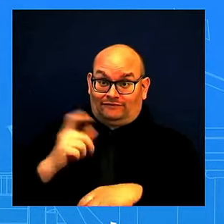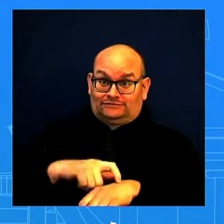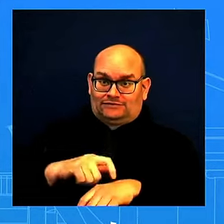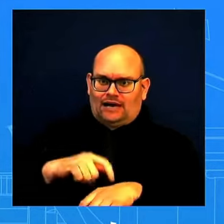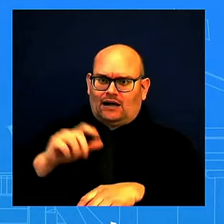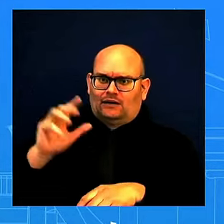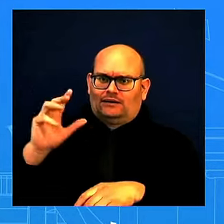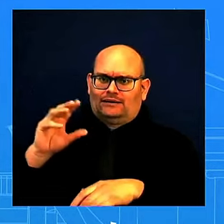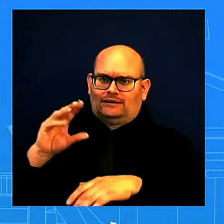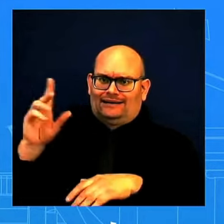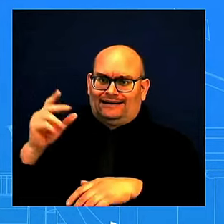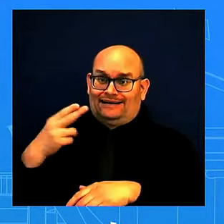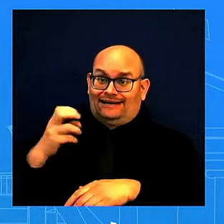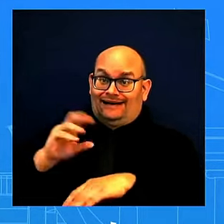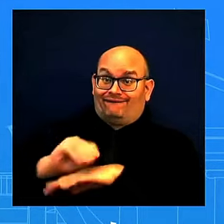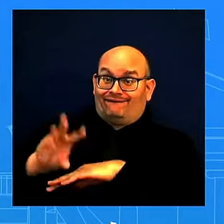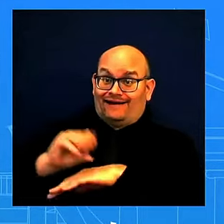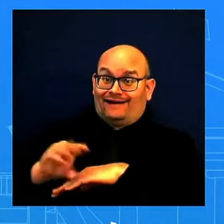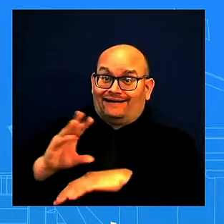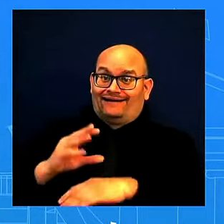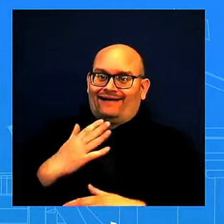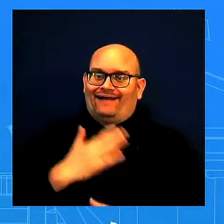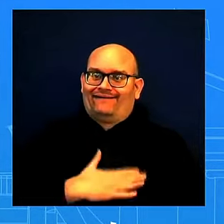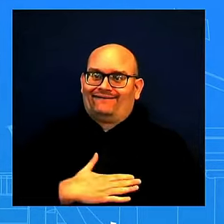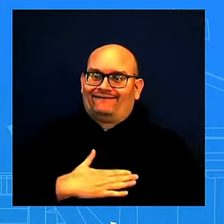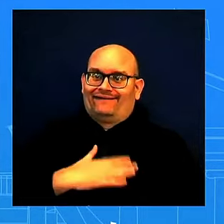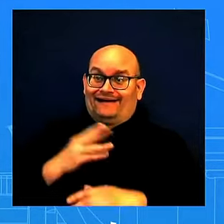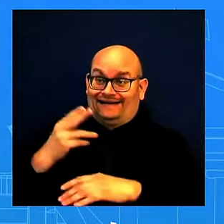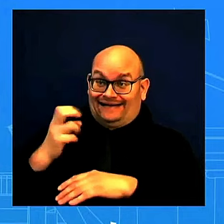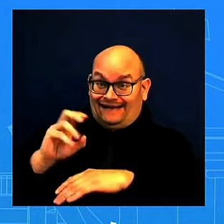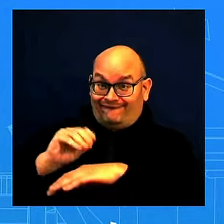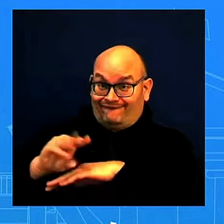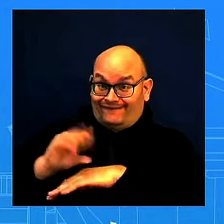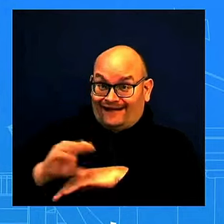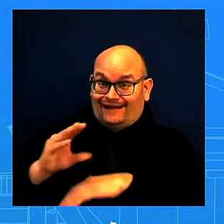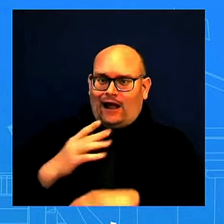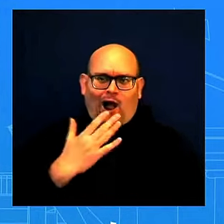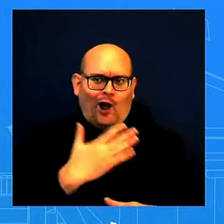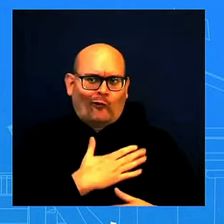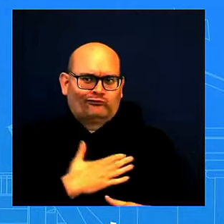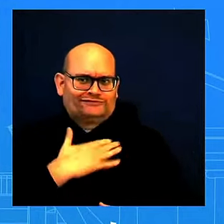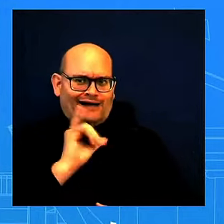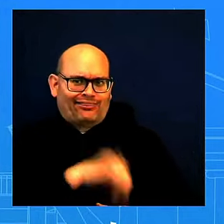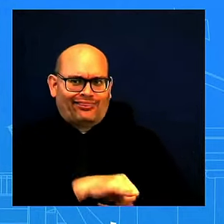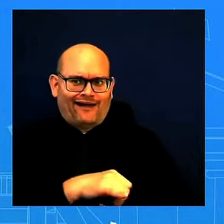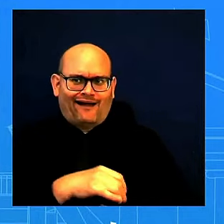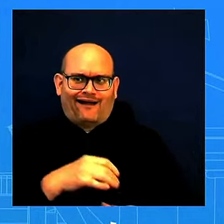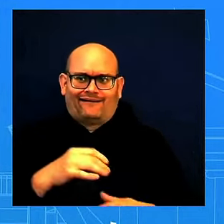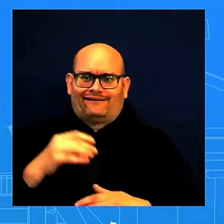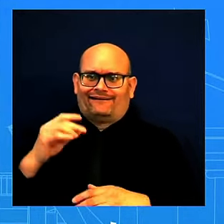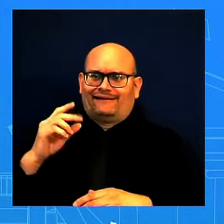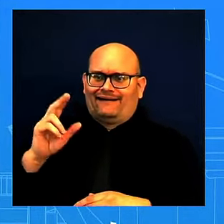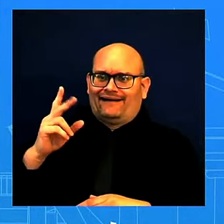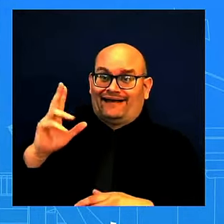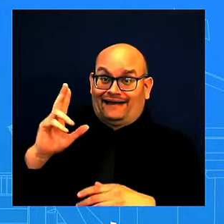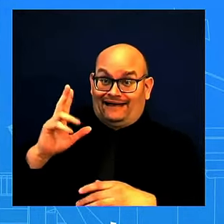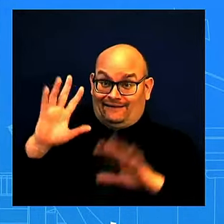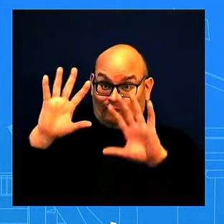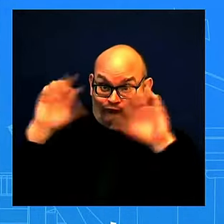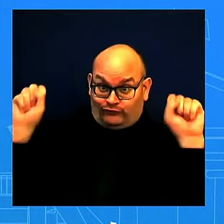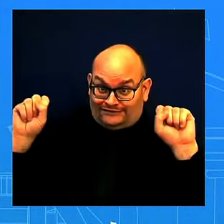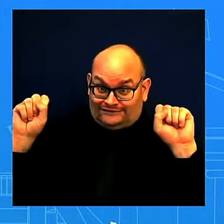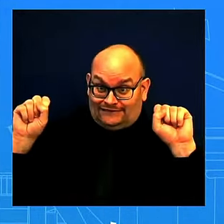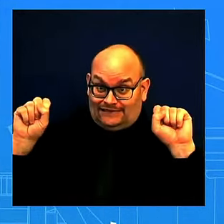that. Thank you. But did he say who he thought she ought to name as her Vice President? So, what I can say is, and he said this himself, that he had